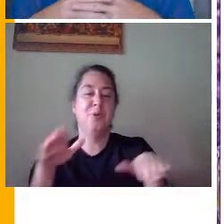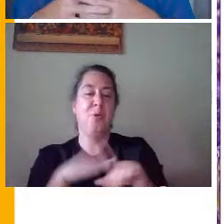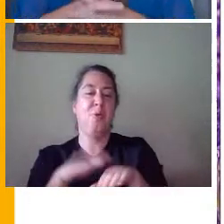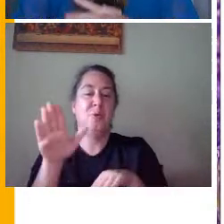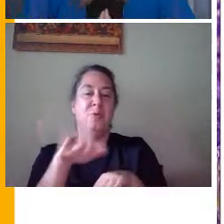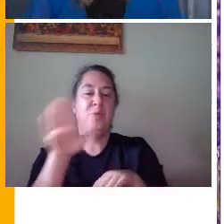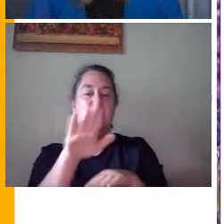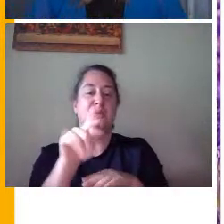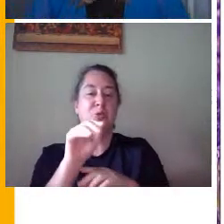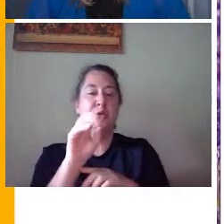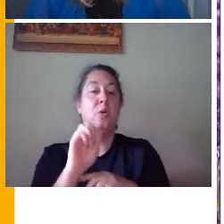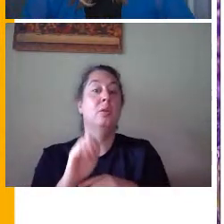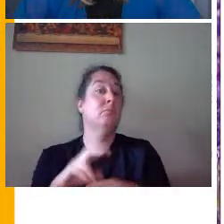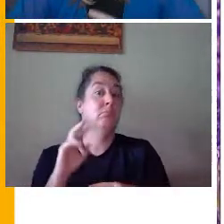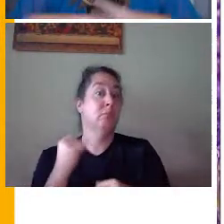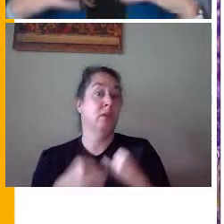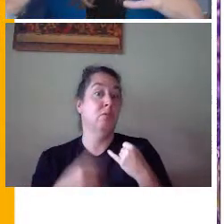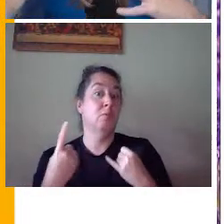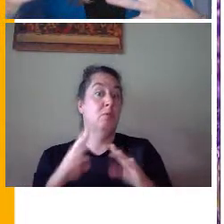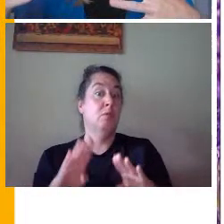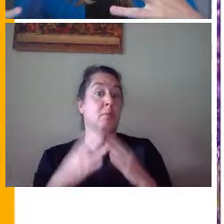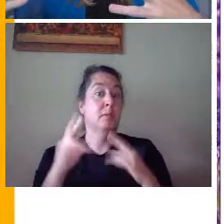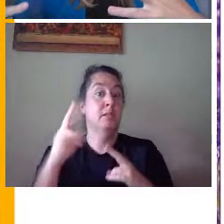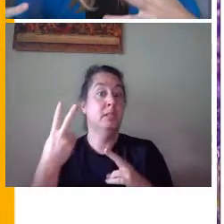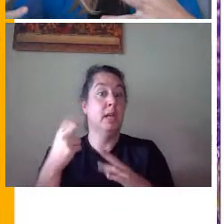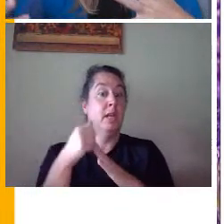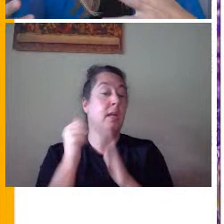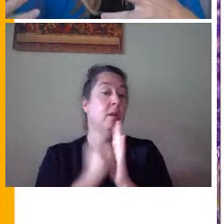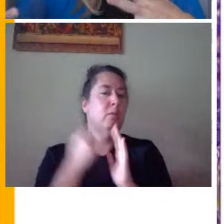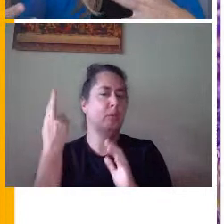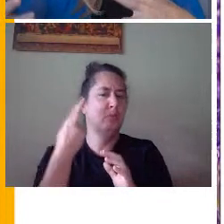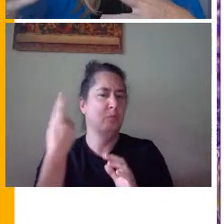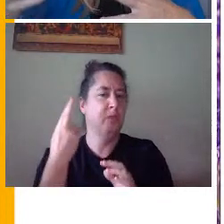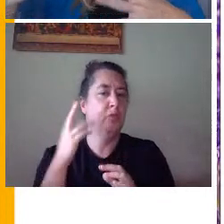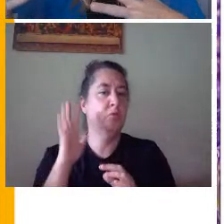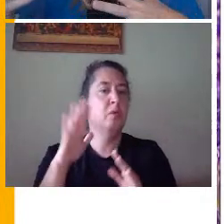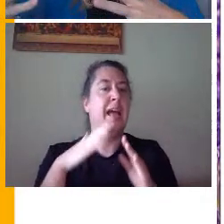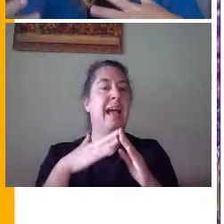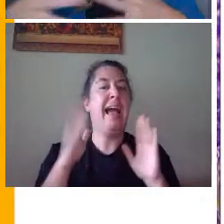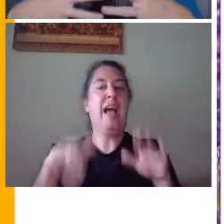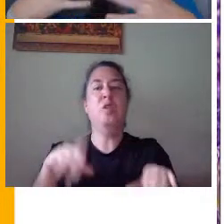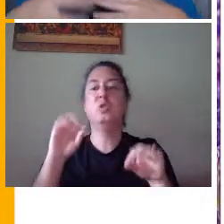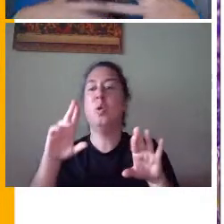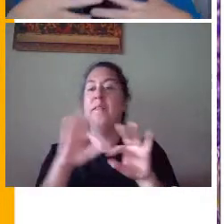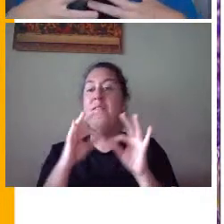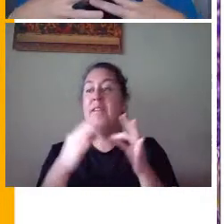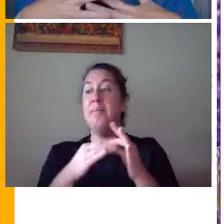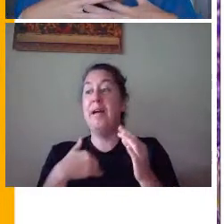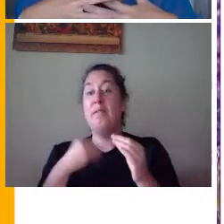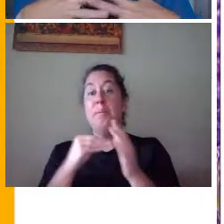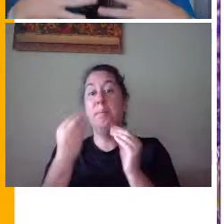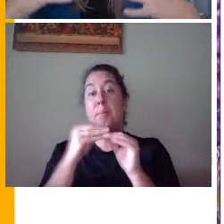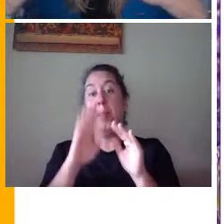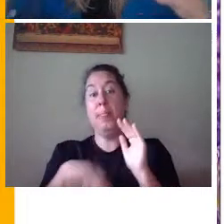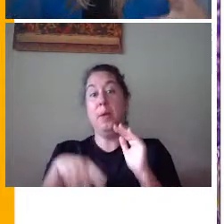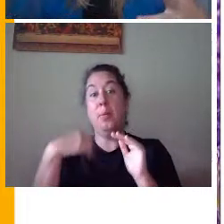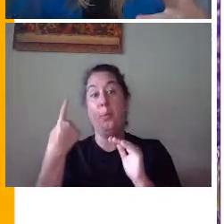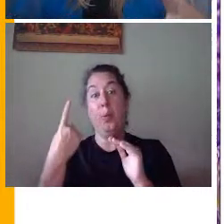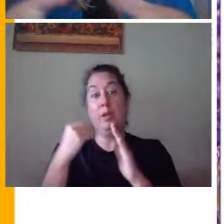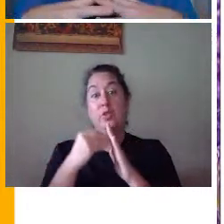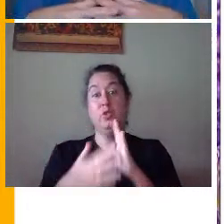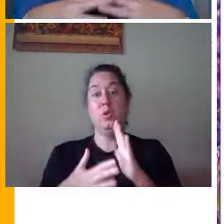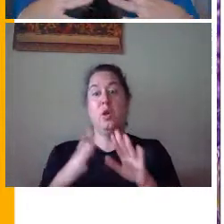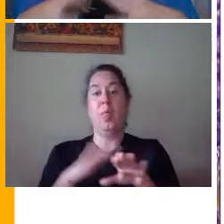last one is to open a second account. The reason you would want to do this is if you have a household or a family that has more than one student working on the same